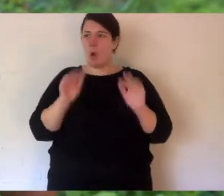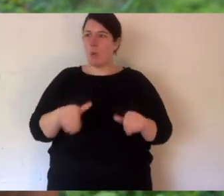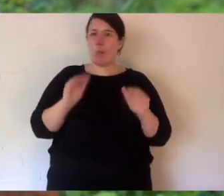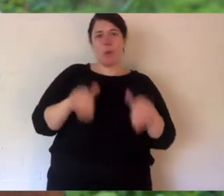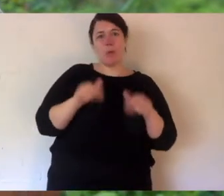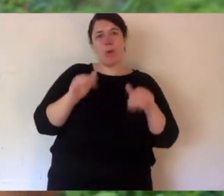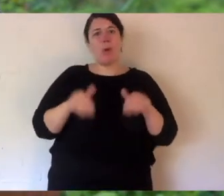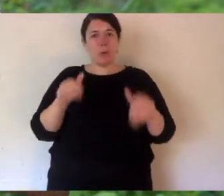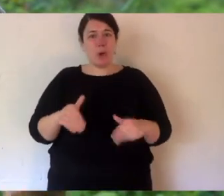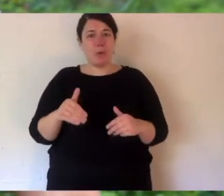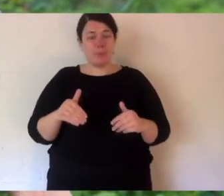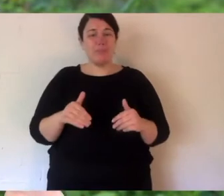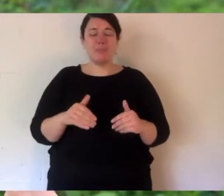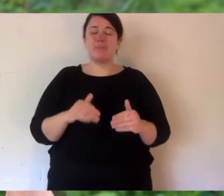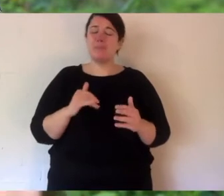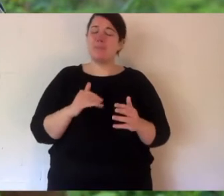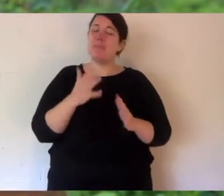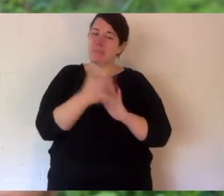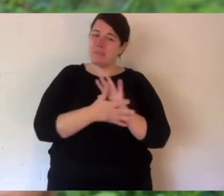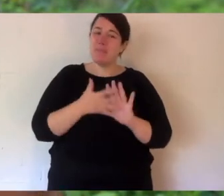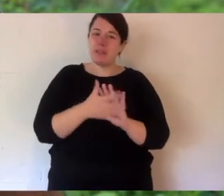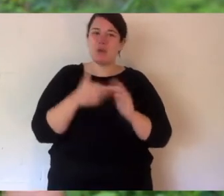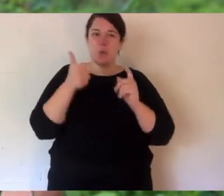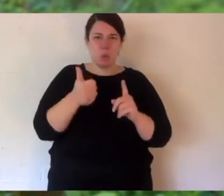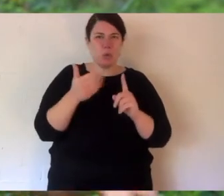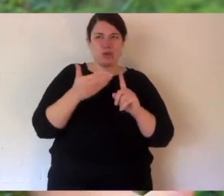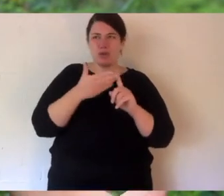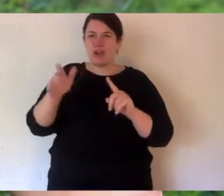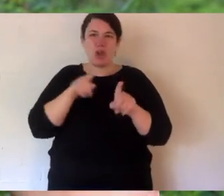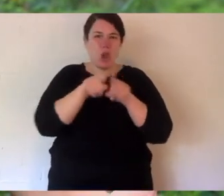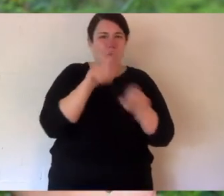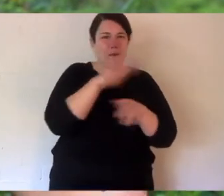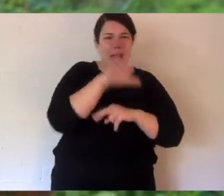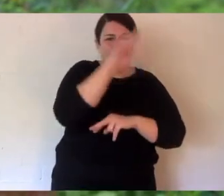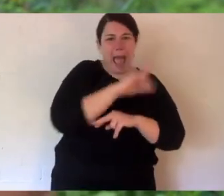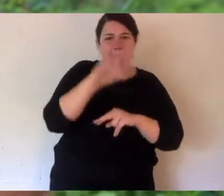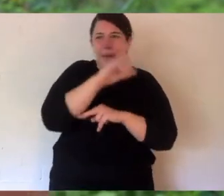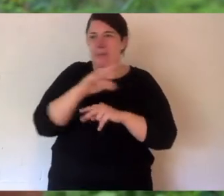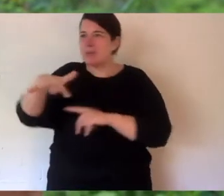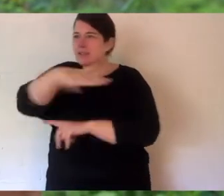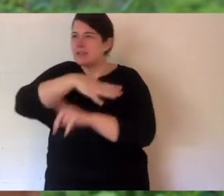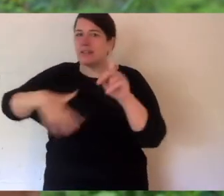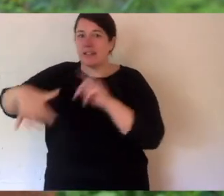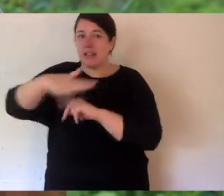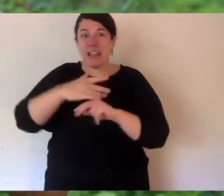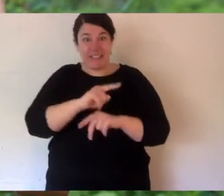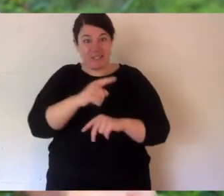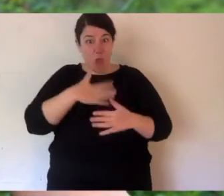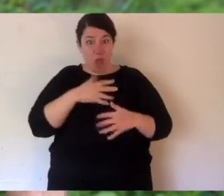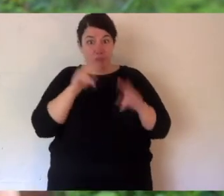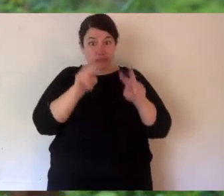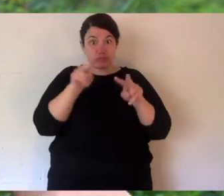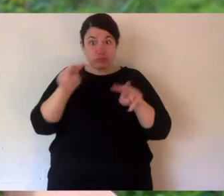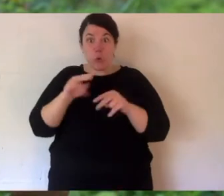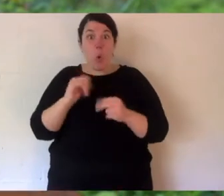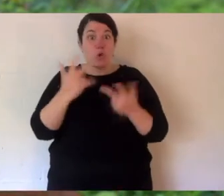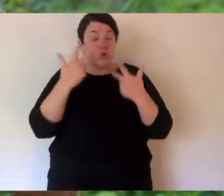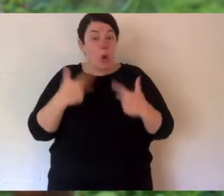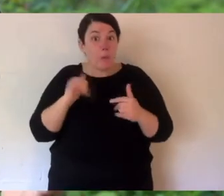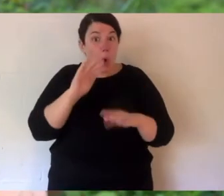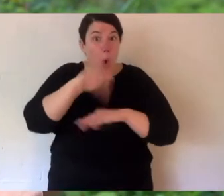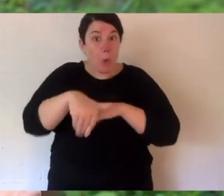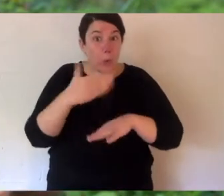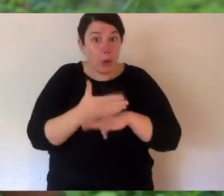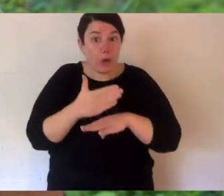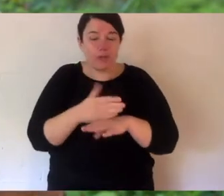the moment, like you probably do too. So this is a great distraction for us. And hopefully you, if you like what you've seen or want to show